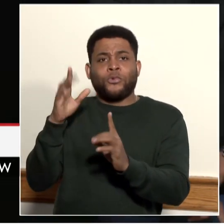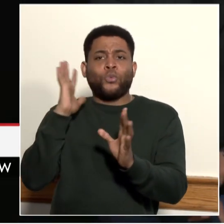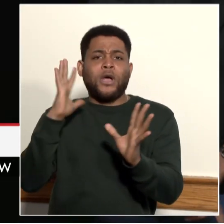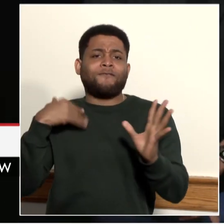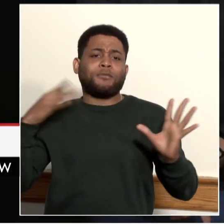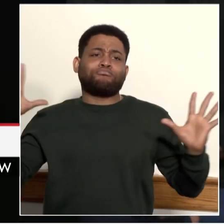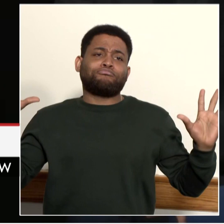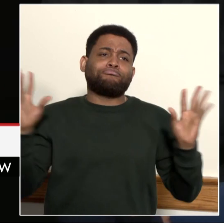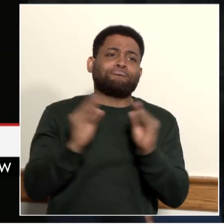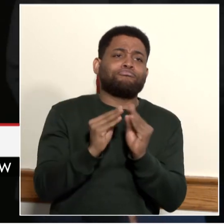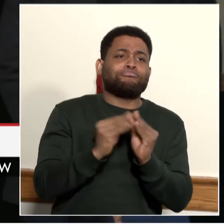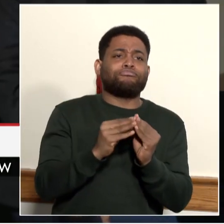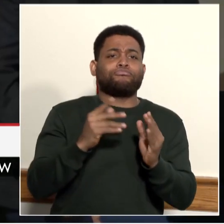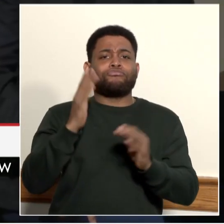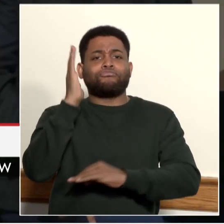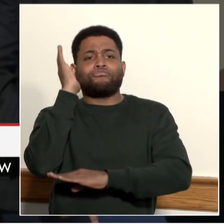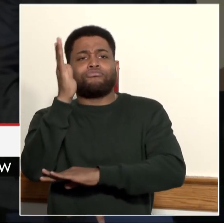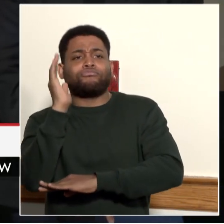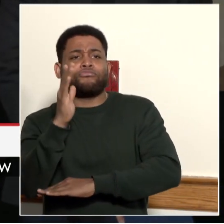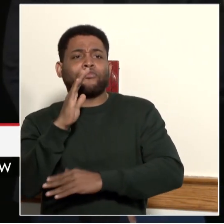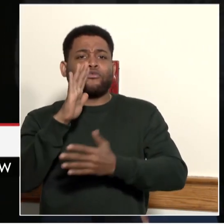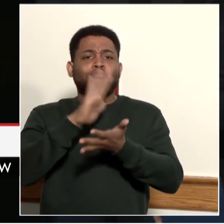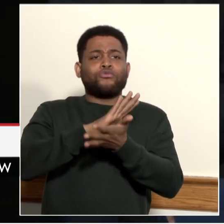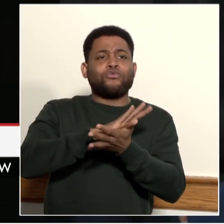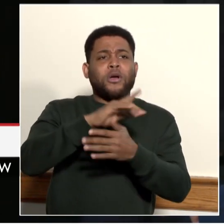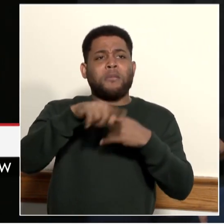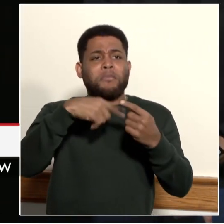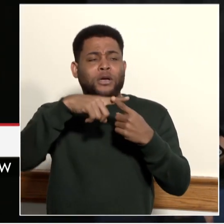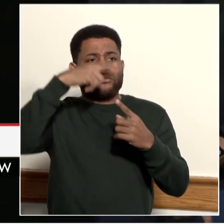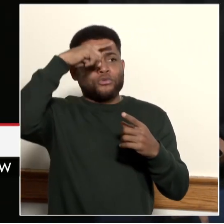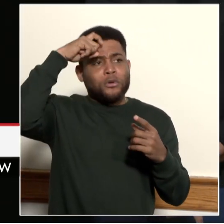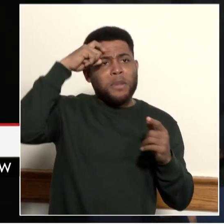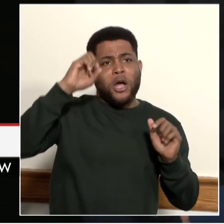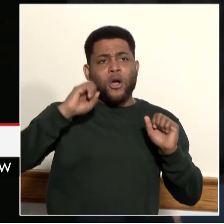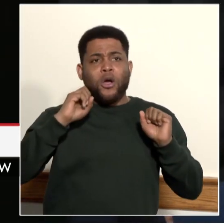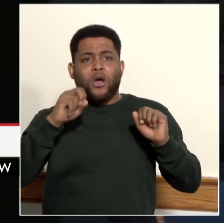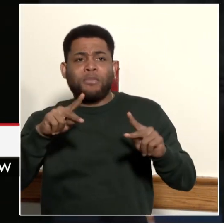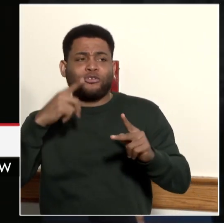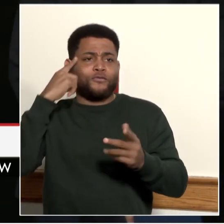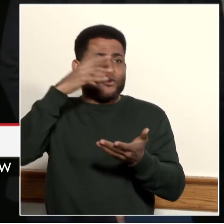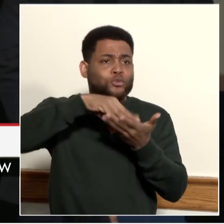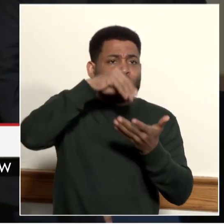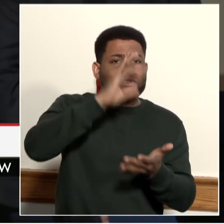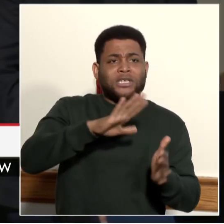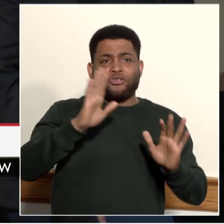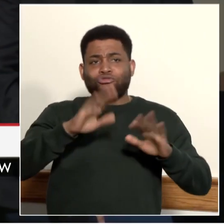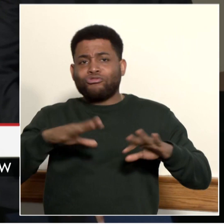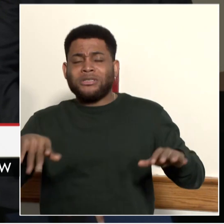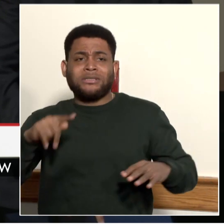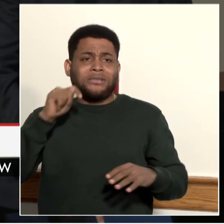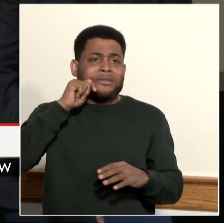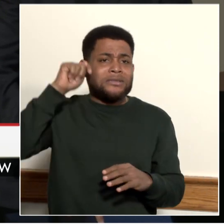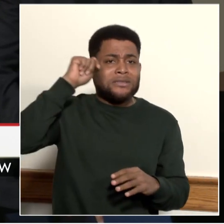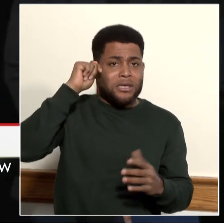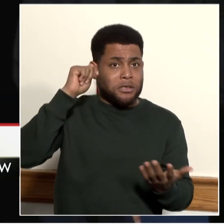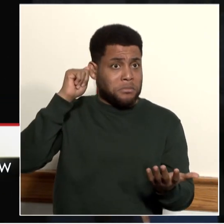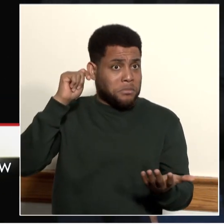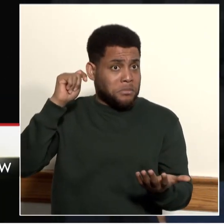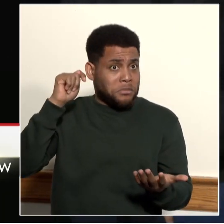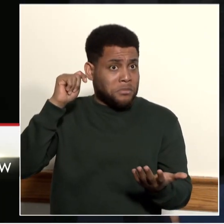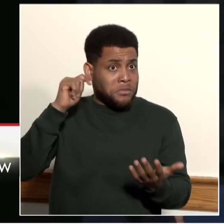summer activities for their children and teens. And so, parents, you can learn more at learn24